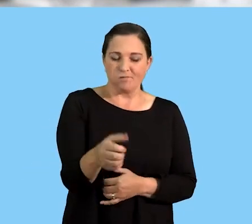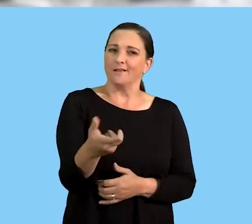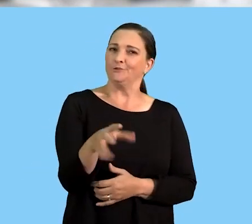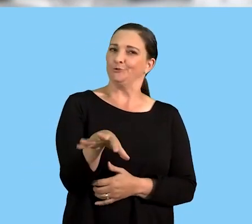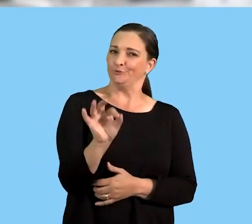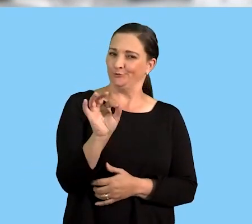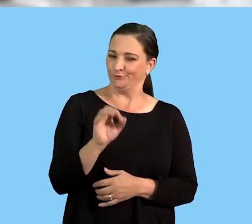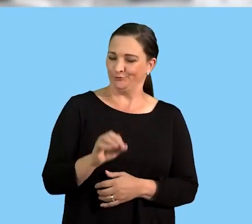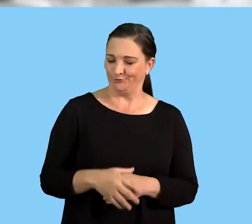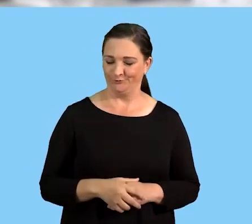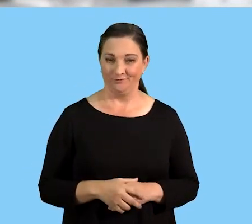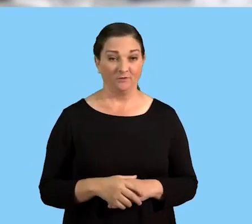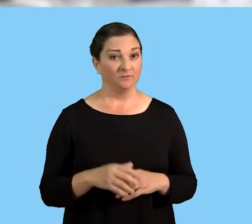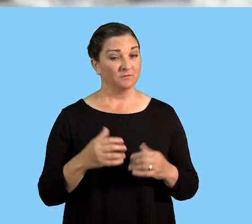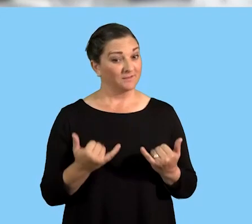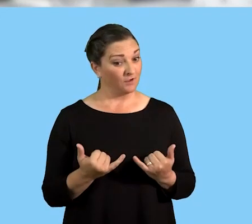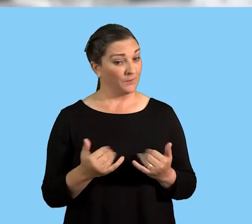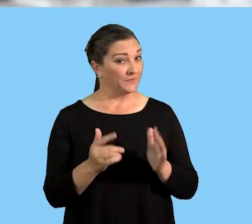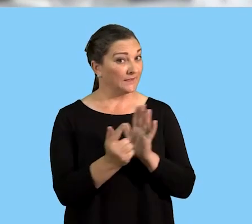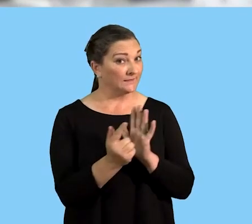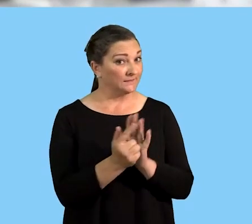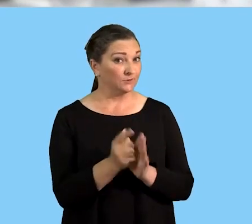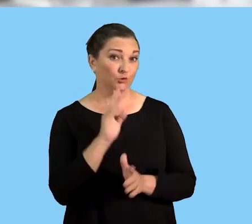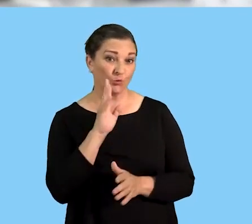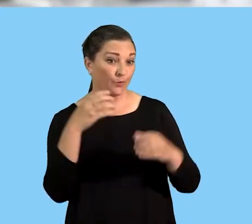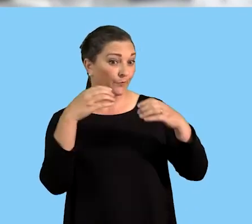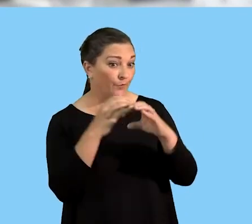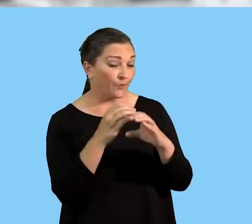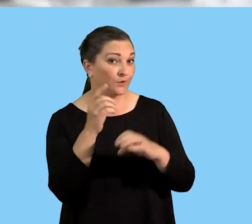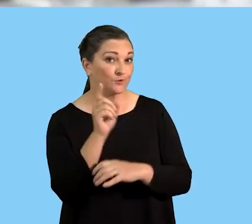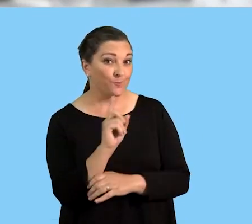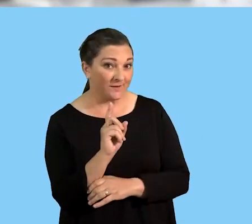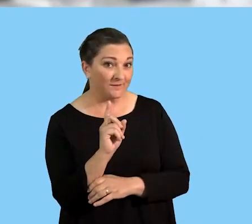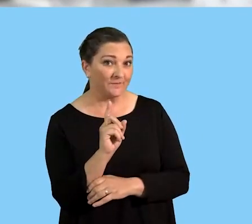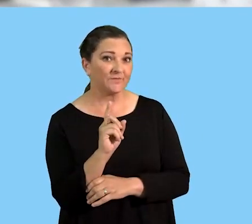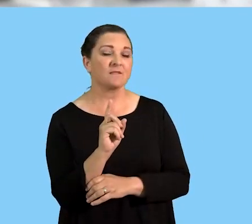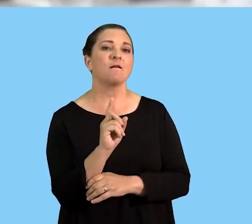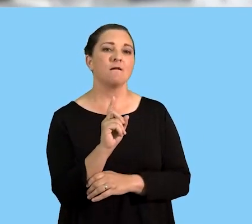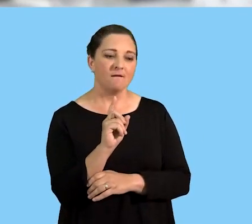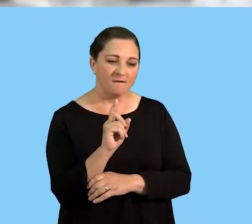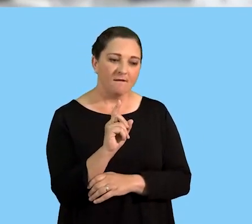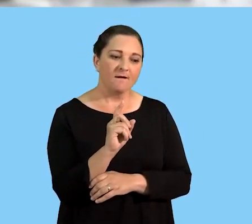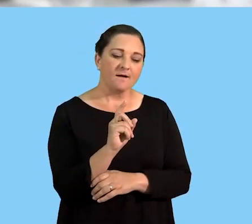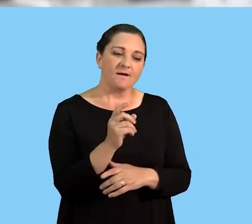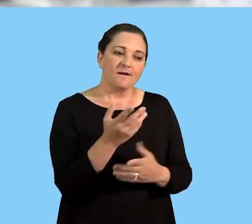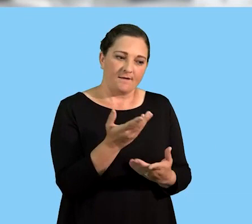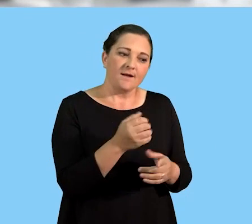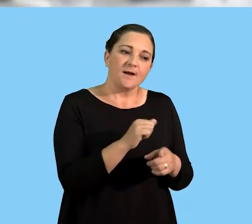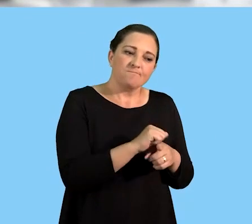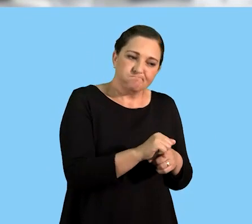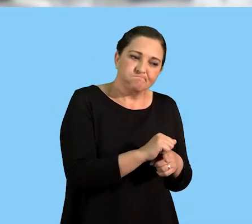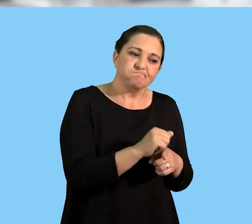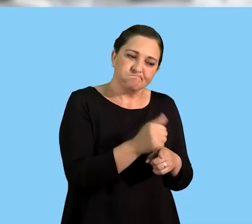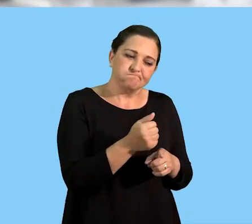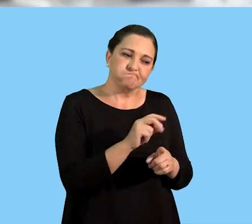Recruitment and Selection. Now, in this lesson, we are going to be focusing on the practice as well